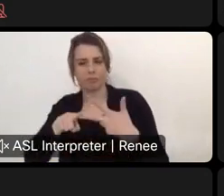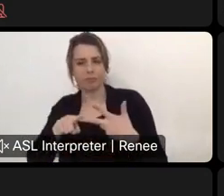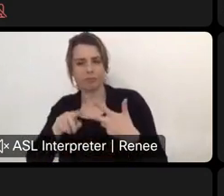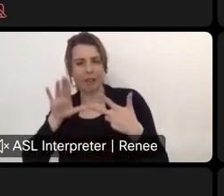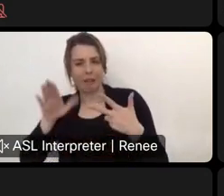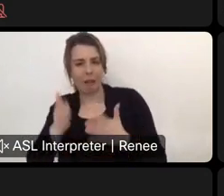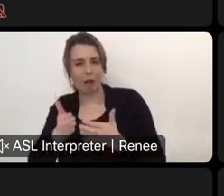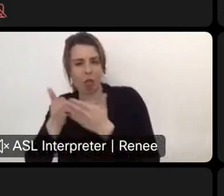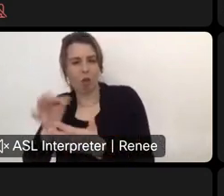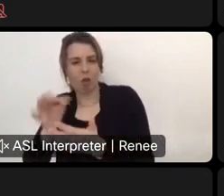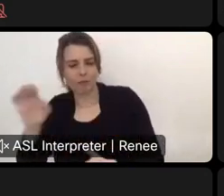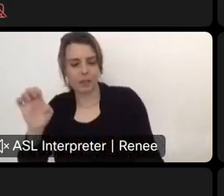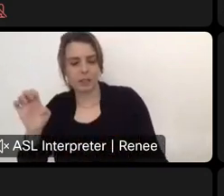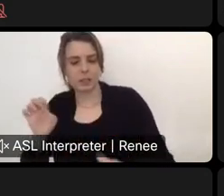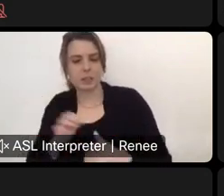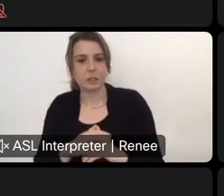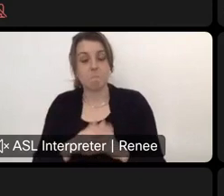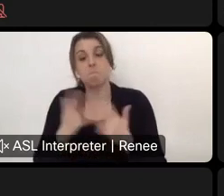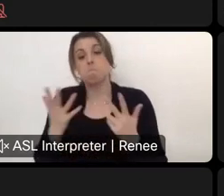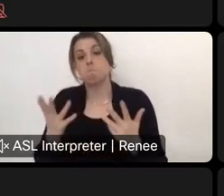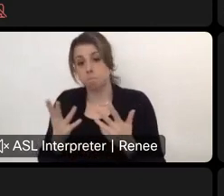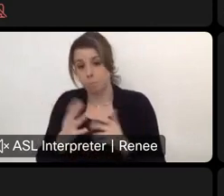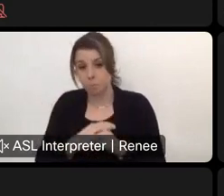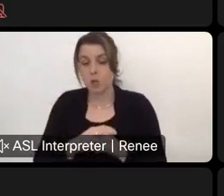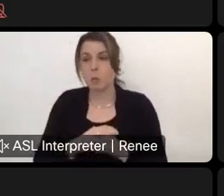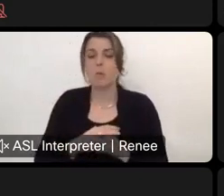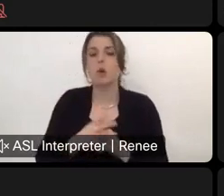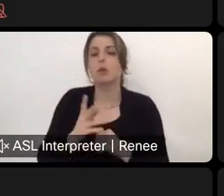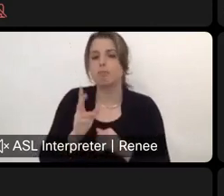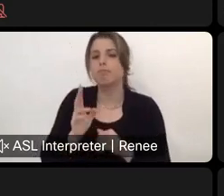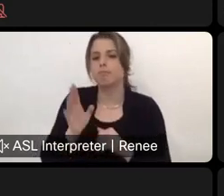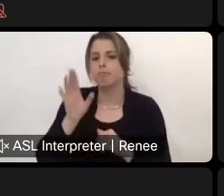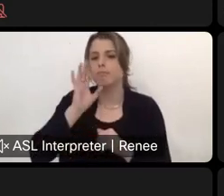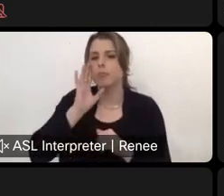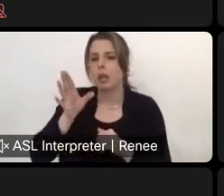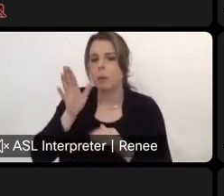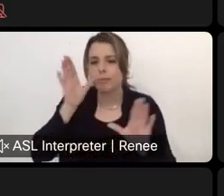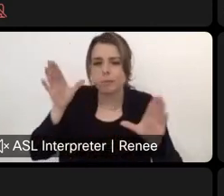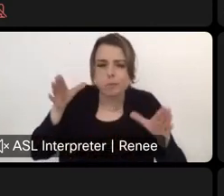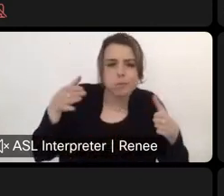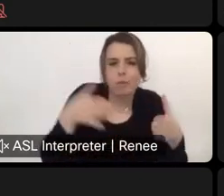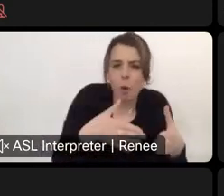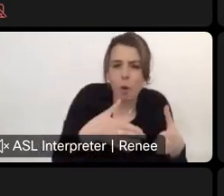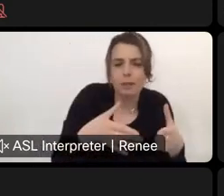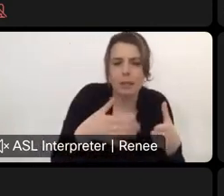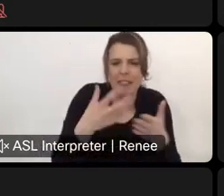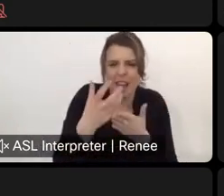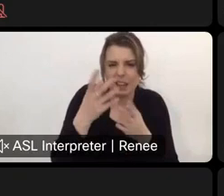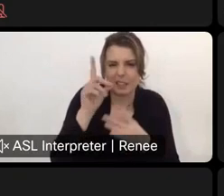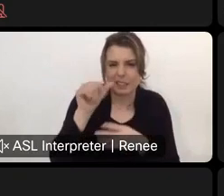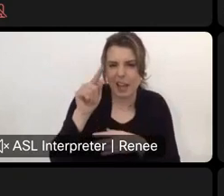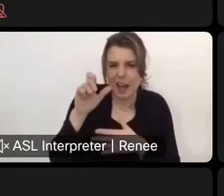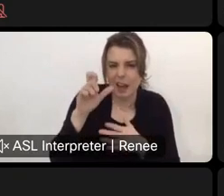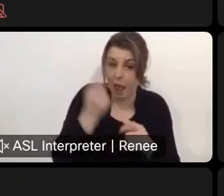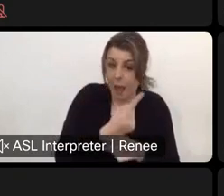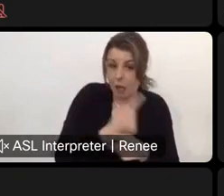whether or not they're incorporated in another way. So, we will definitely sharpen our pencil and whether or not, um, that data is accurate or if we need to,